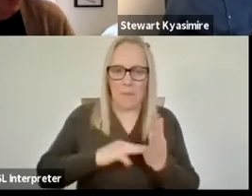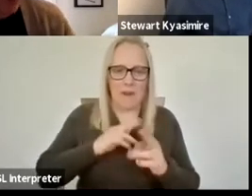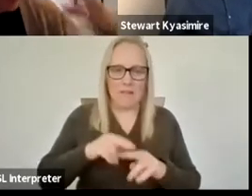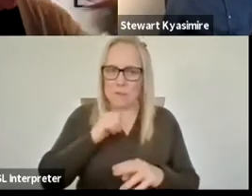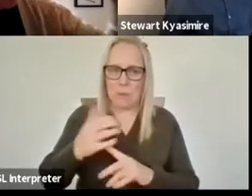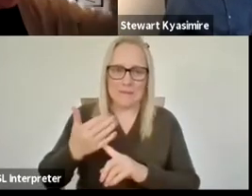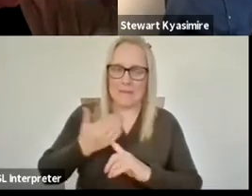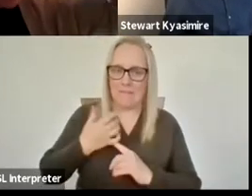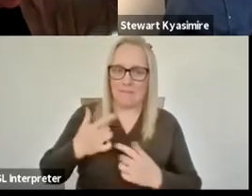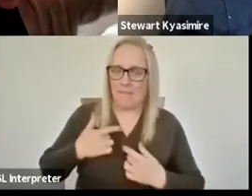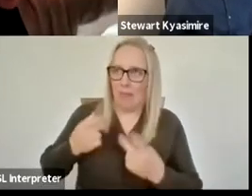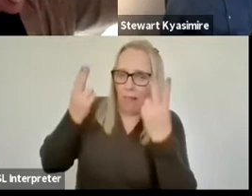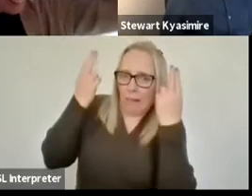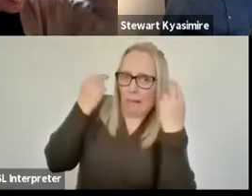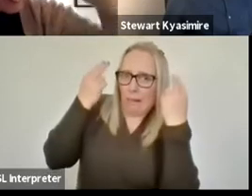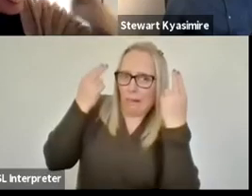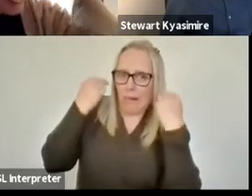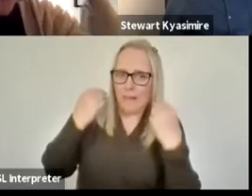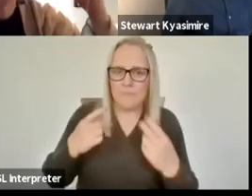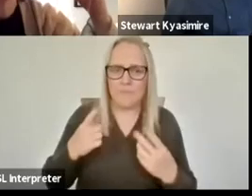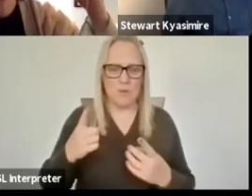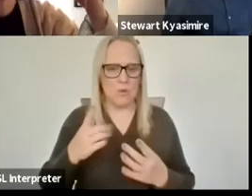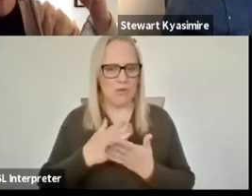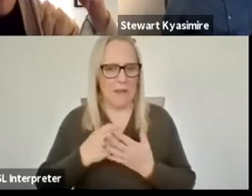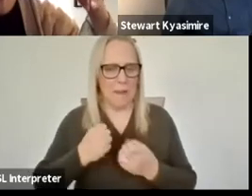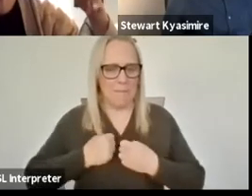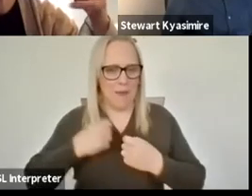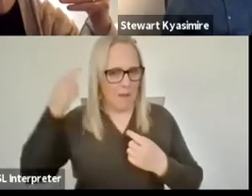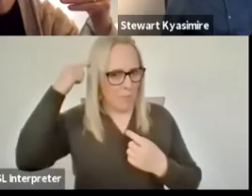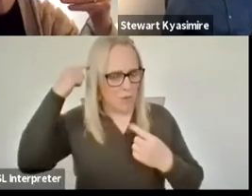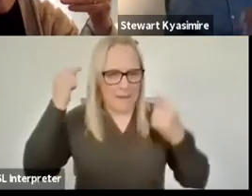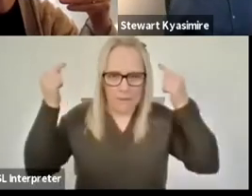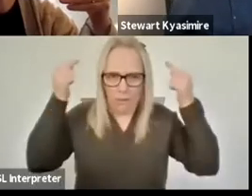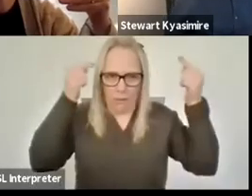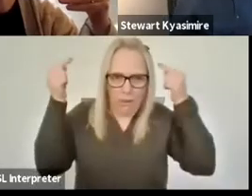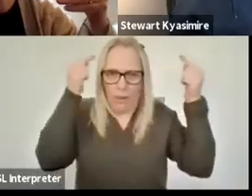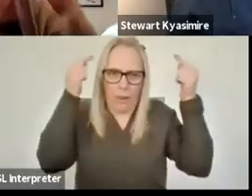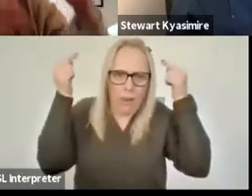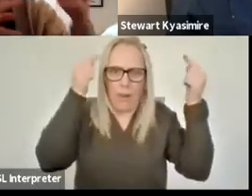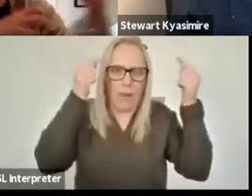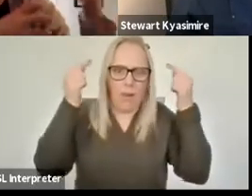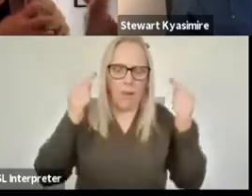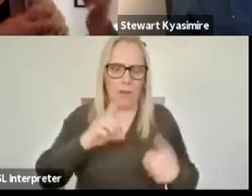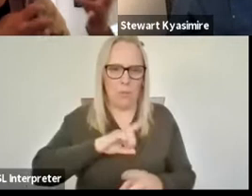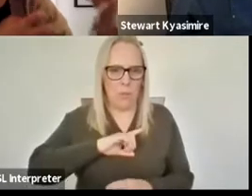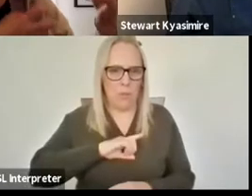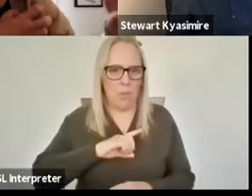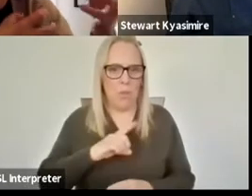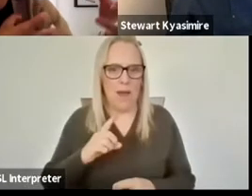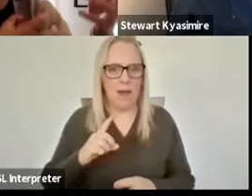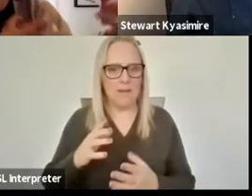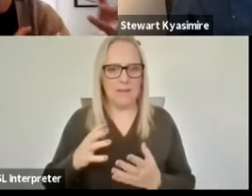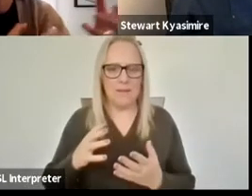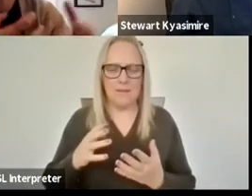i guess my brain was arguing and i felt i needed to say out loud that for every bit of